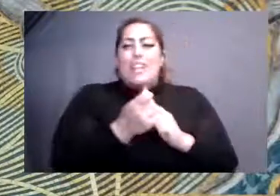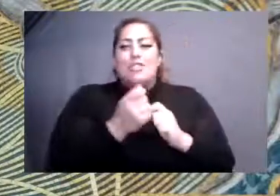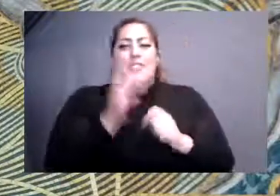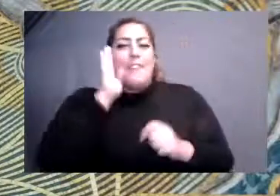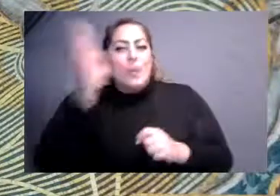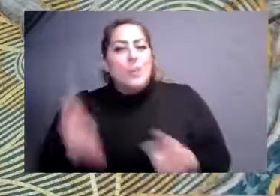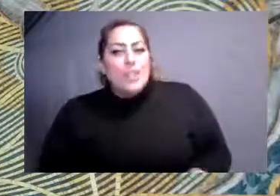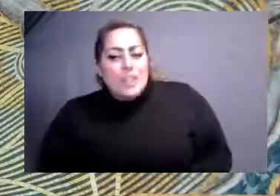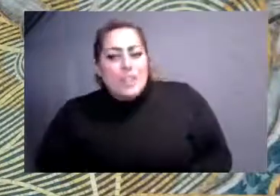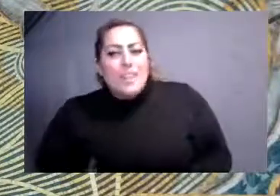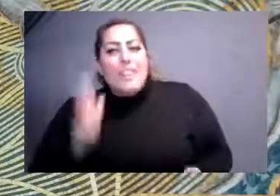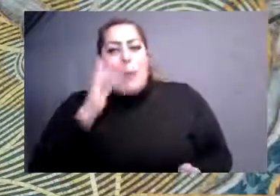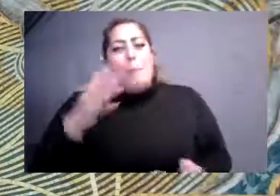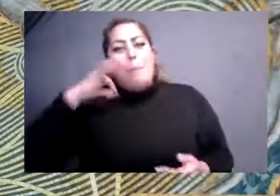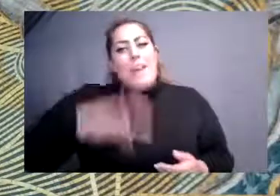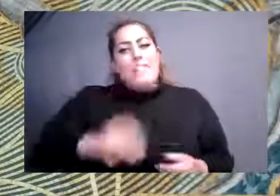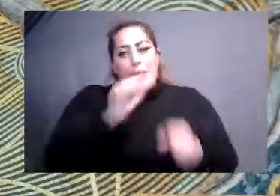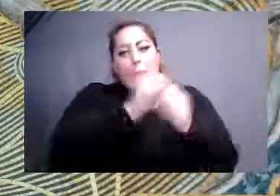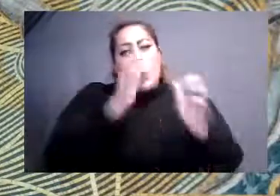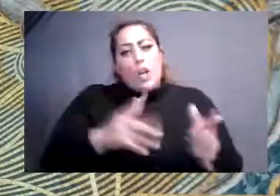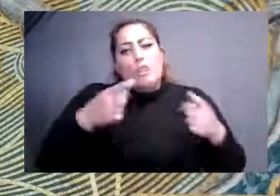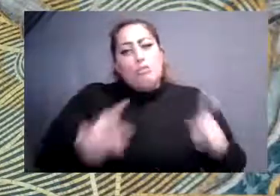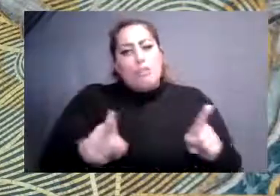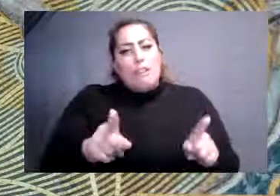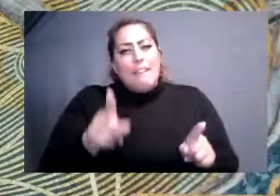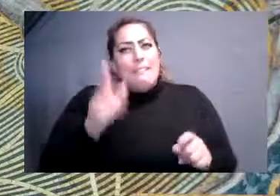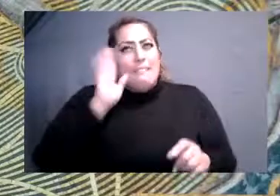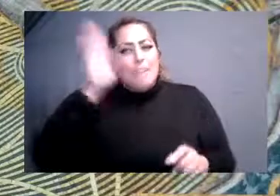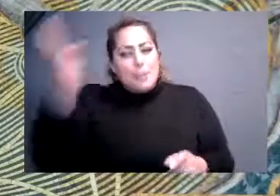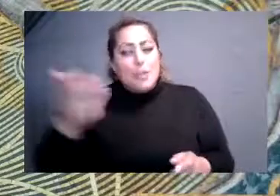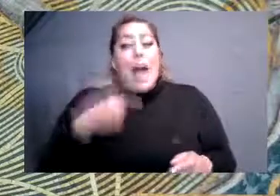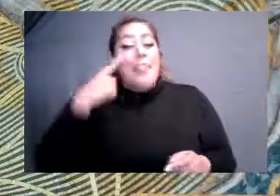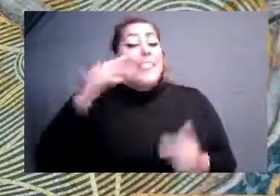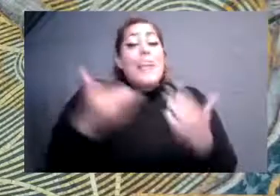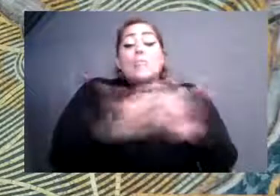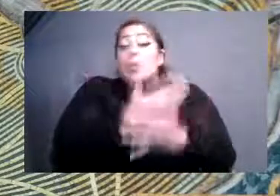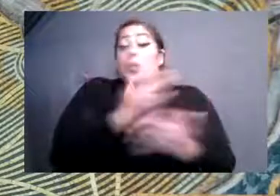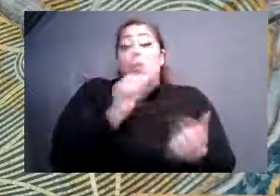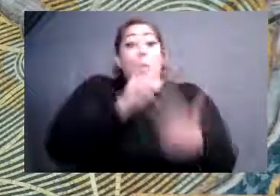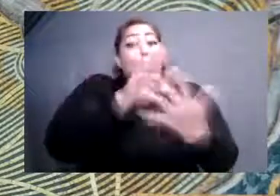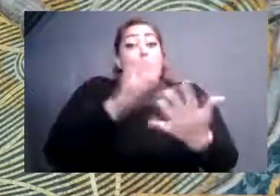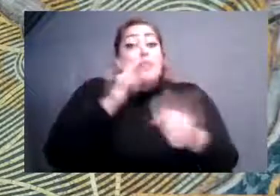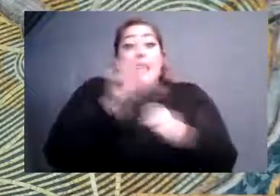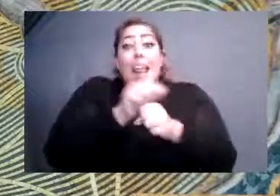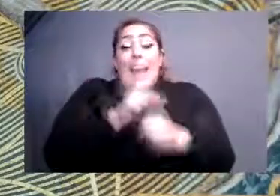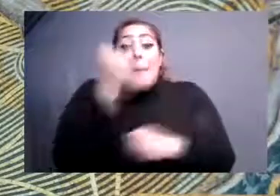work environment. So we think this is the new frontier for the labor movement as technology, especially as changing our work environments.